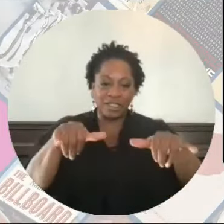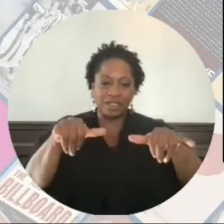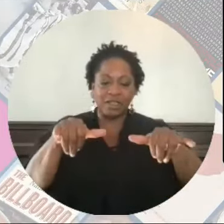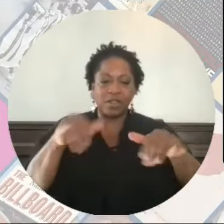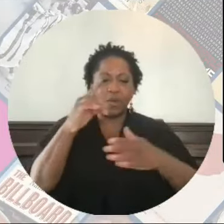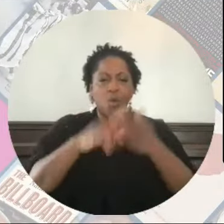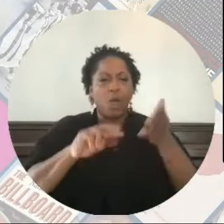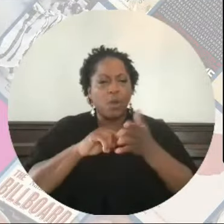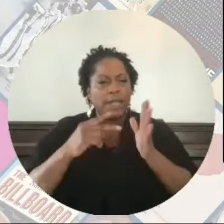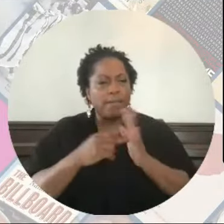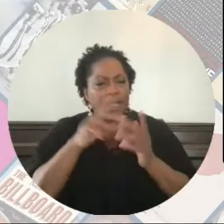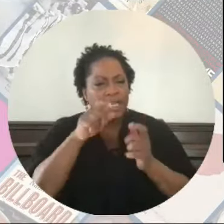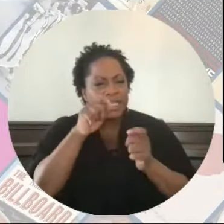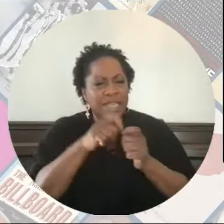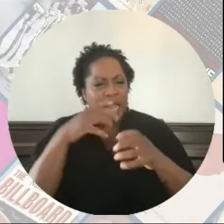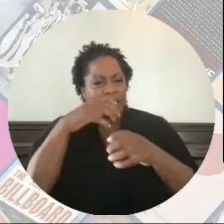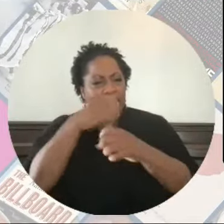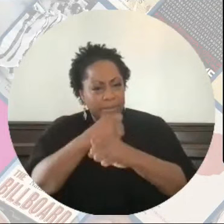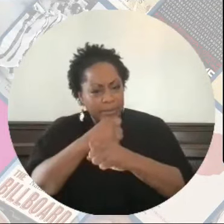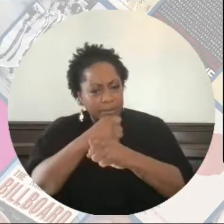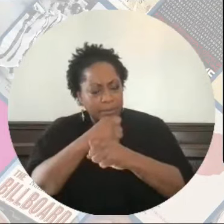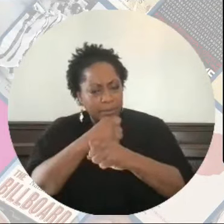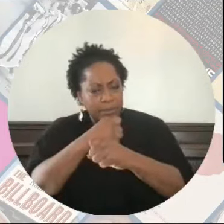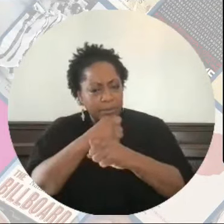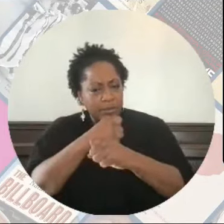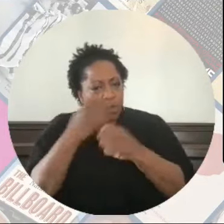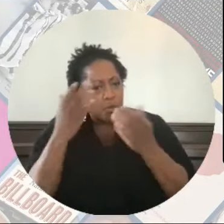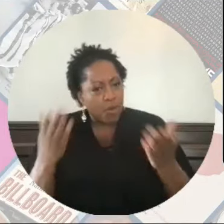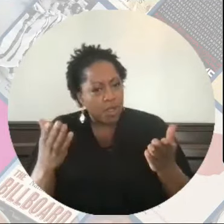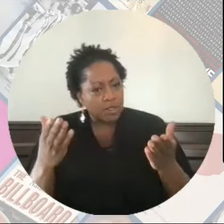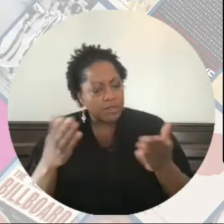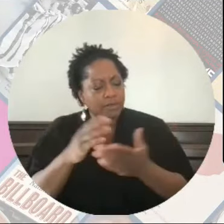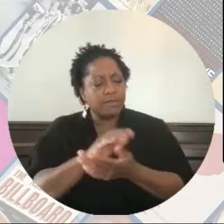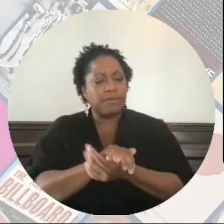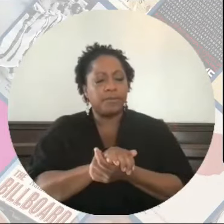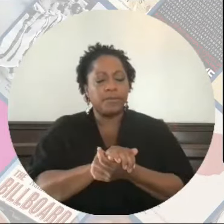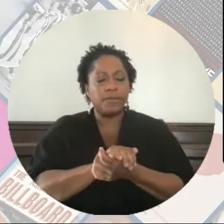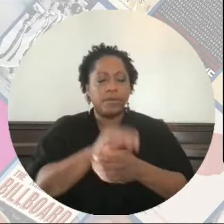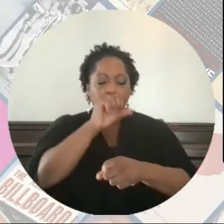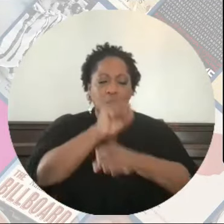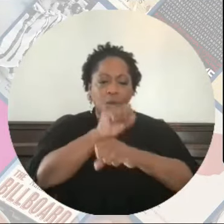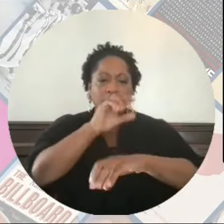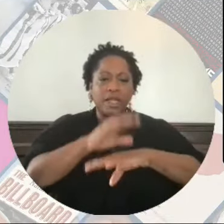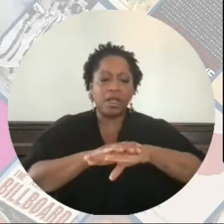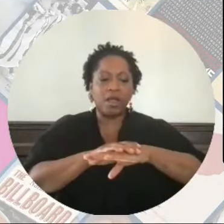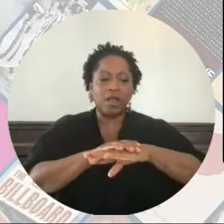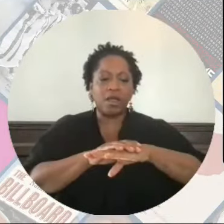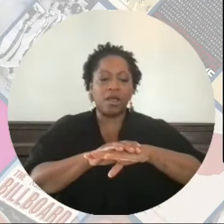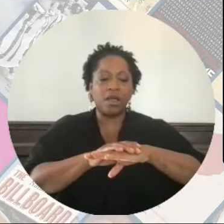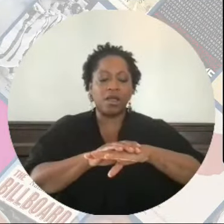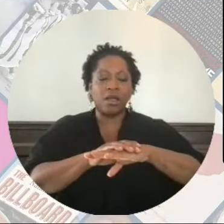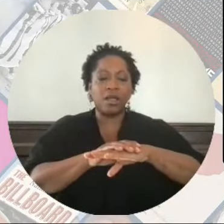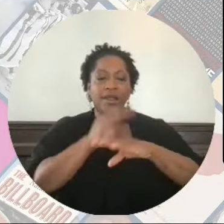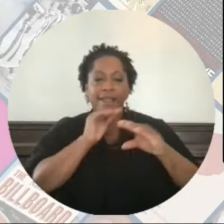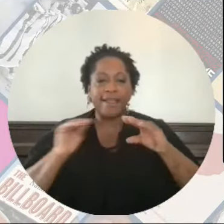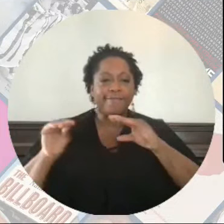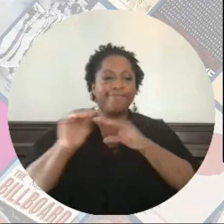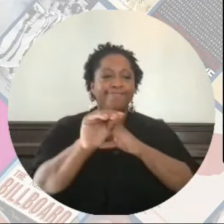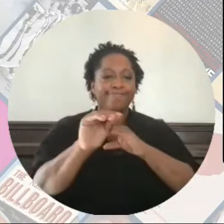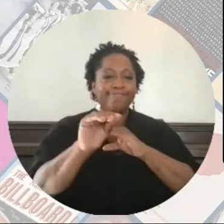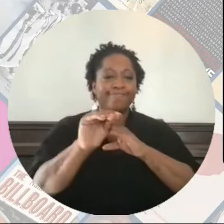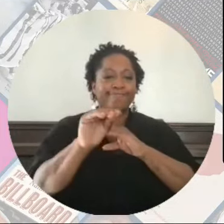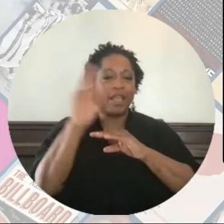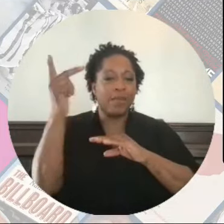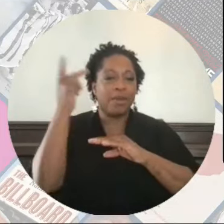what we mean in a nutshell is working on and putting forward a